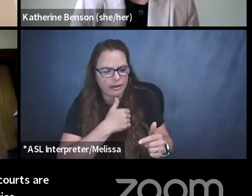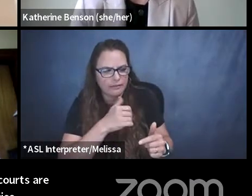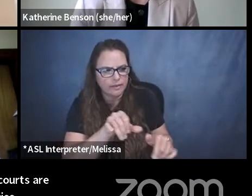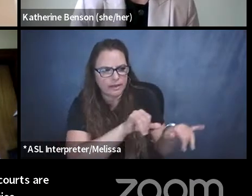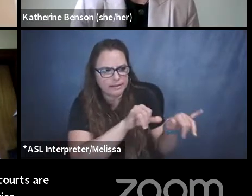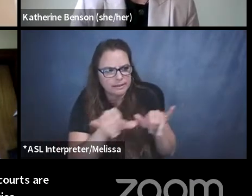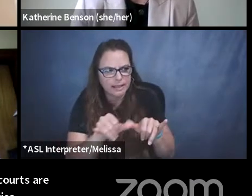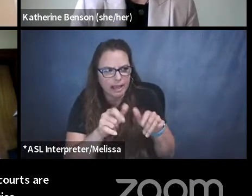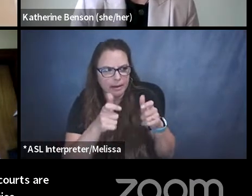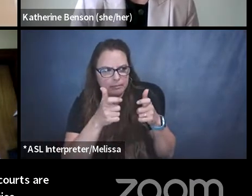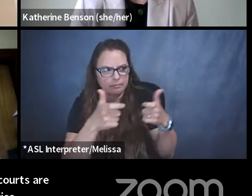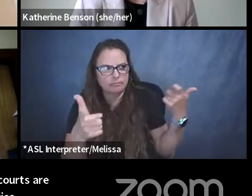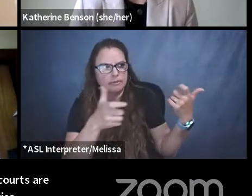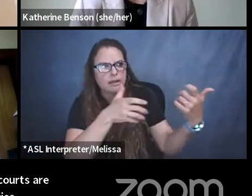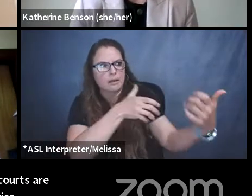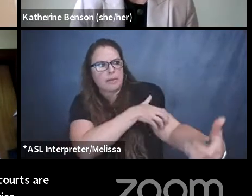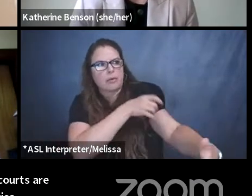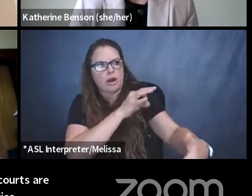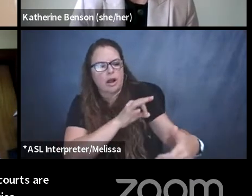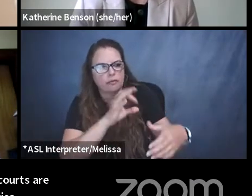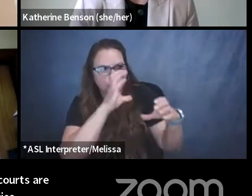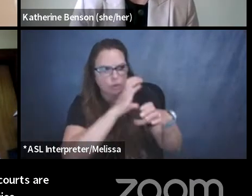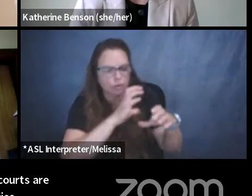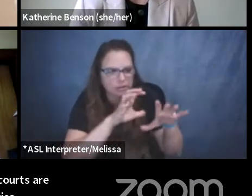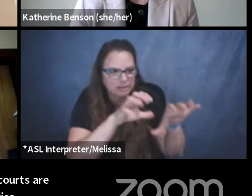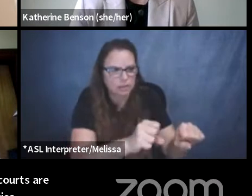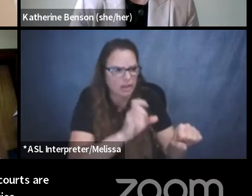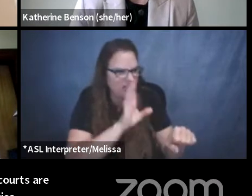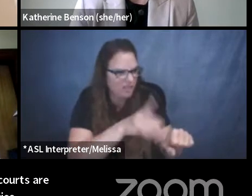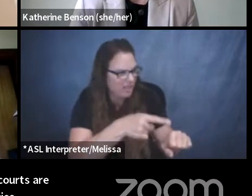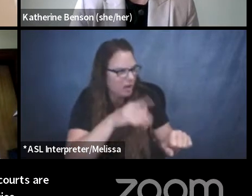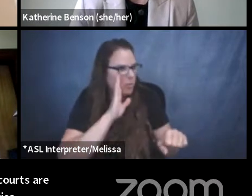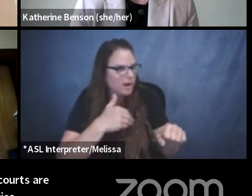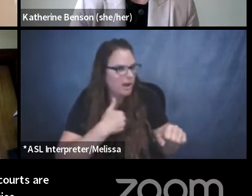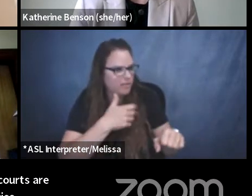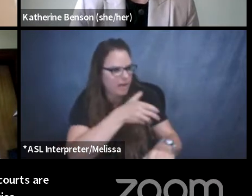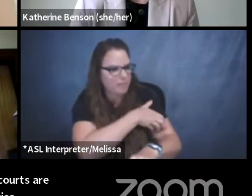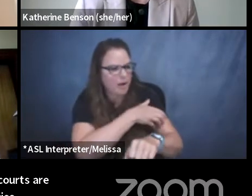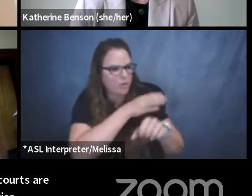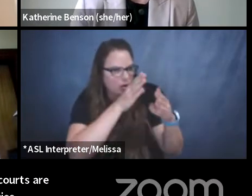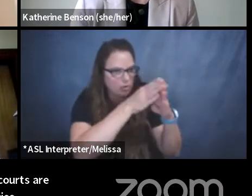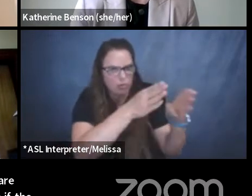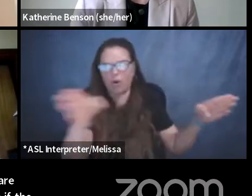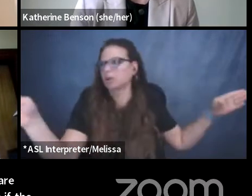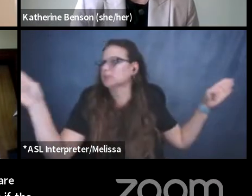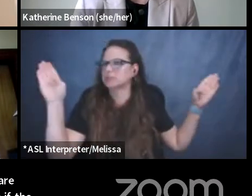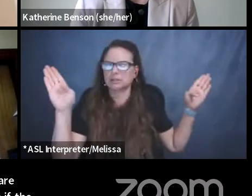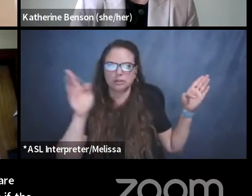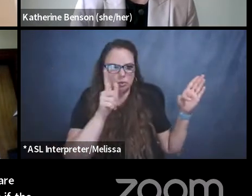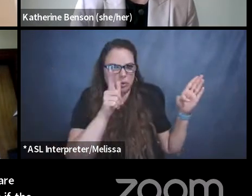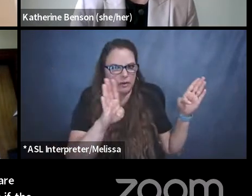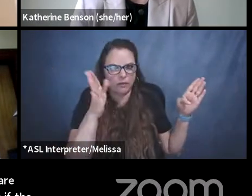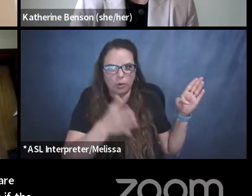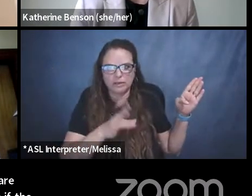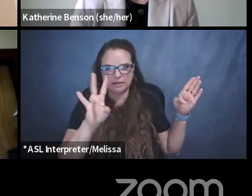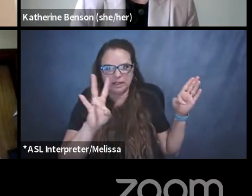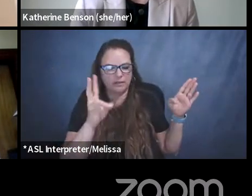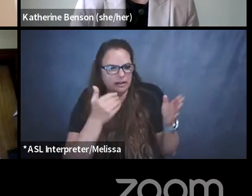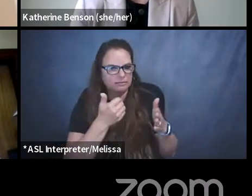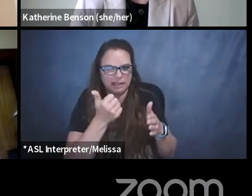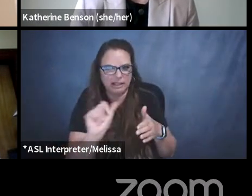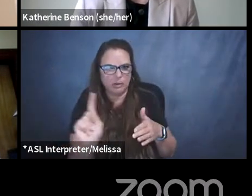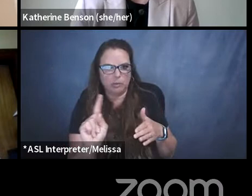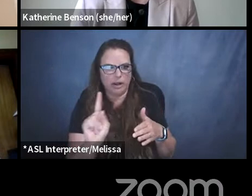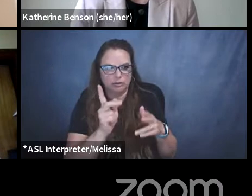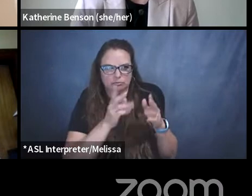enormous powers of search and seizure, they would have that power across everyone, 24-7, anywhere you were. So, it's just a